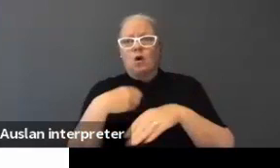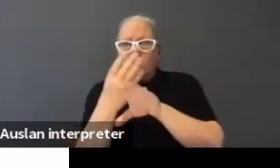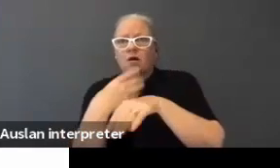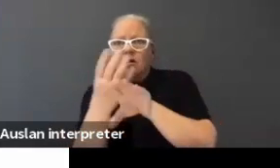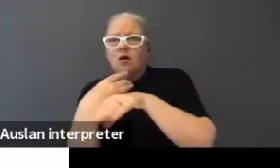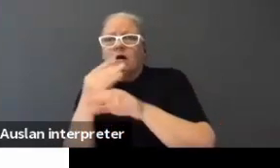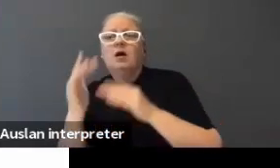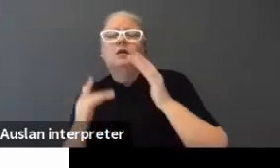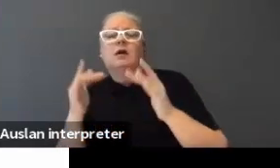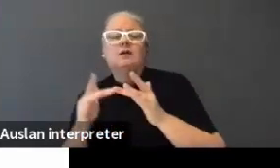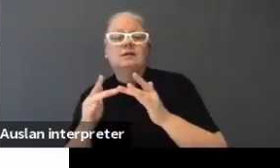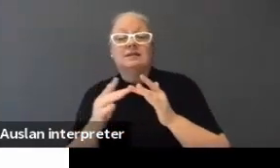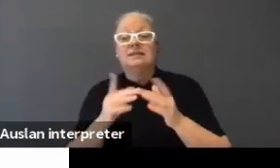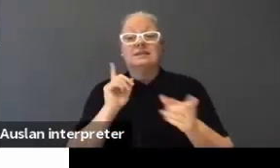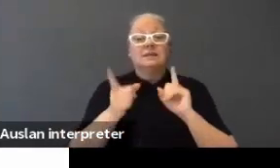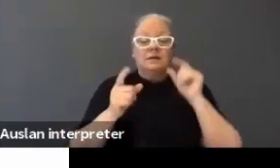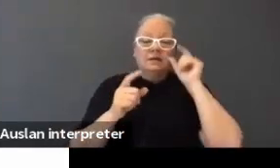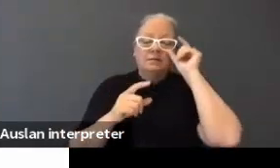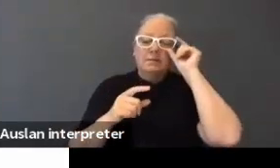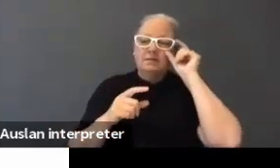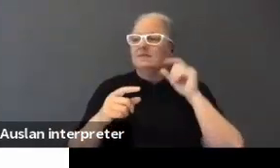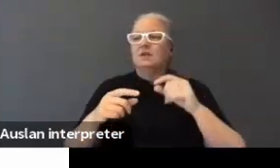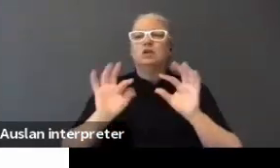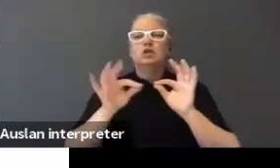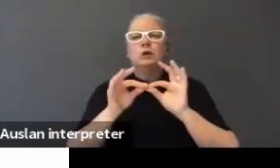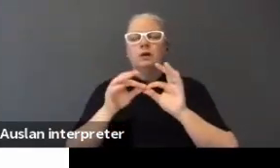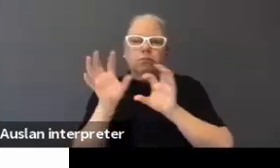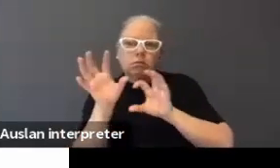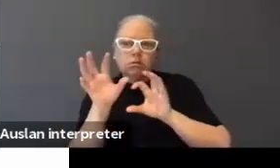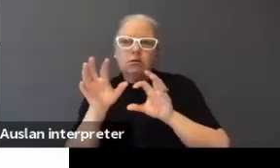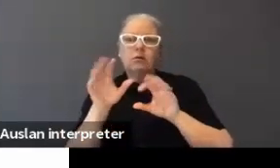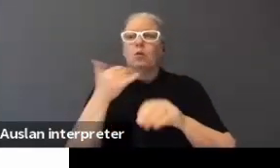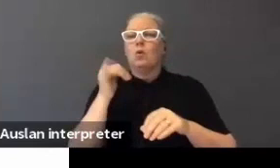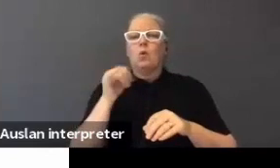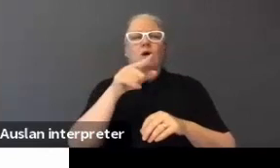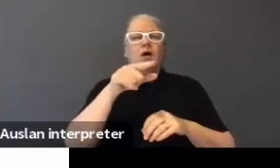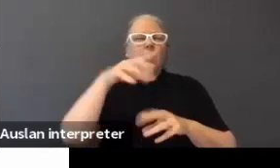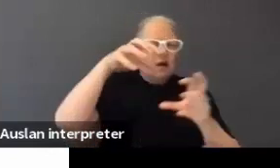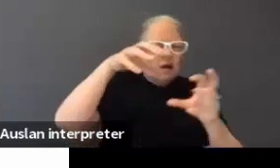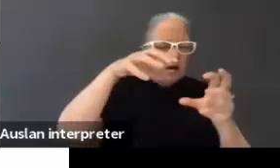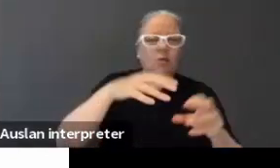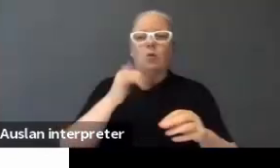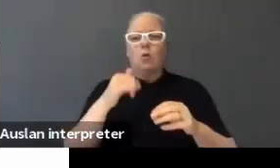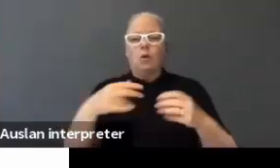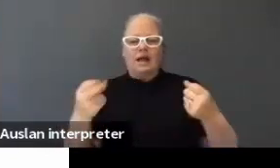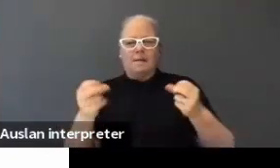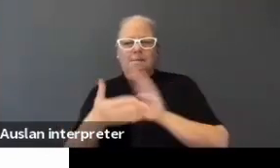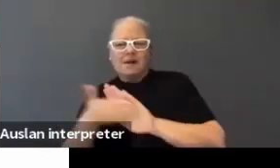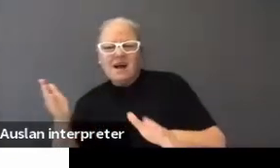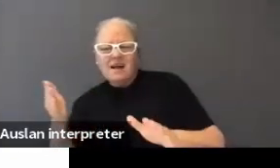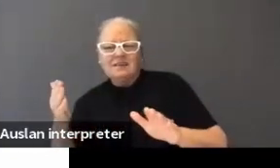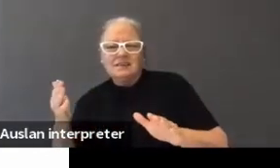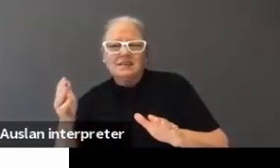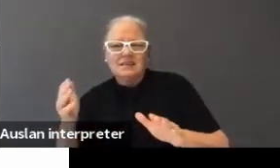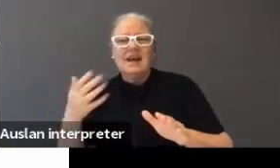Sometimes our own interpreter freeze, sometimes the light changed, sometimes the captioning was behind, all those